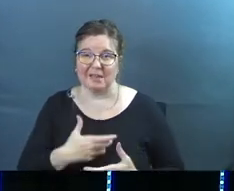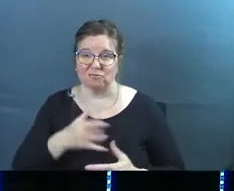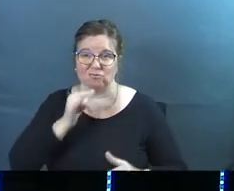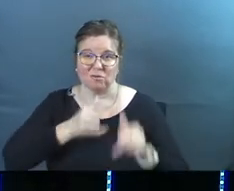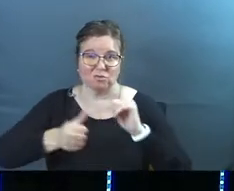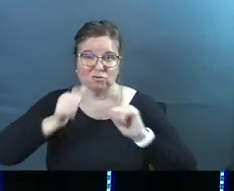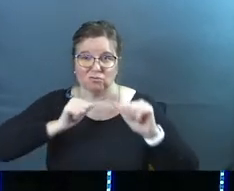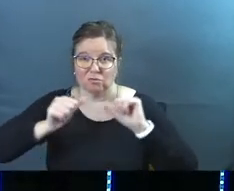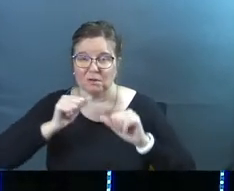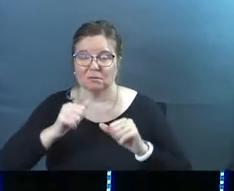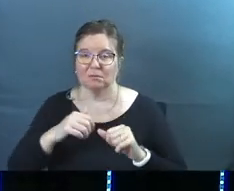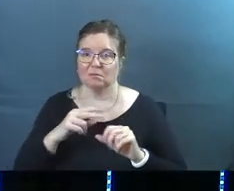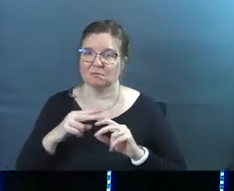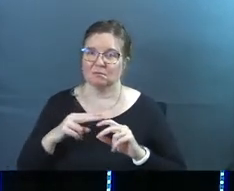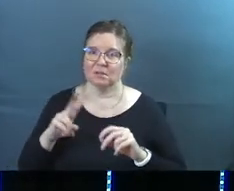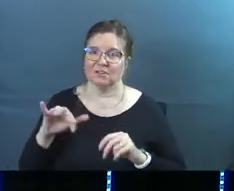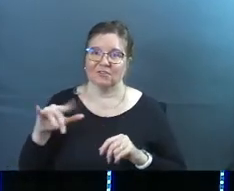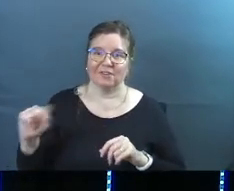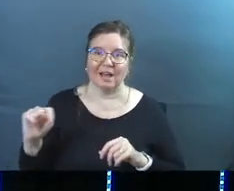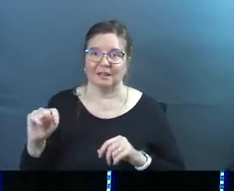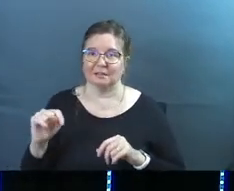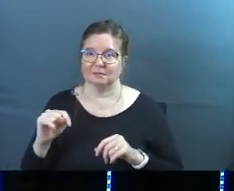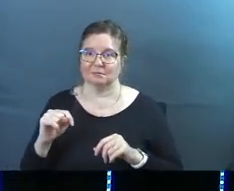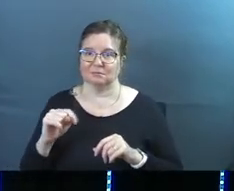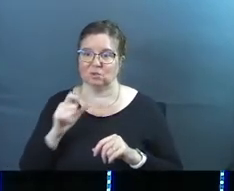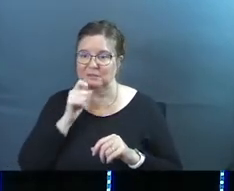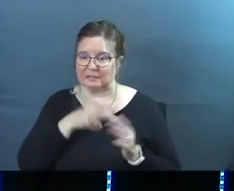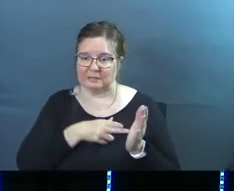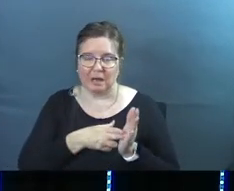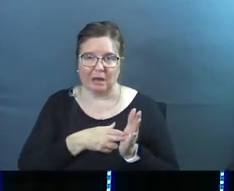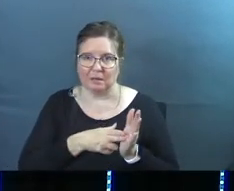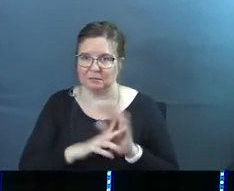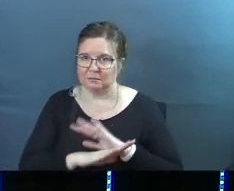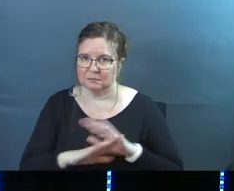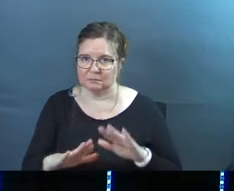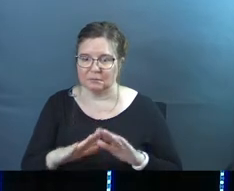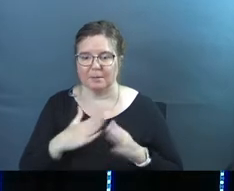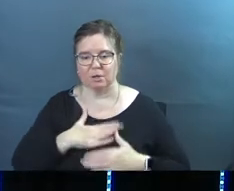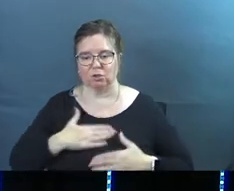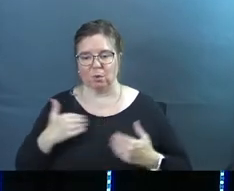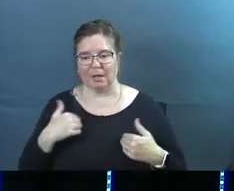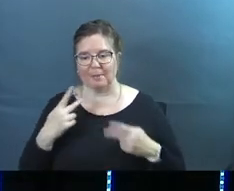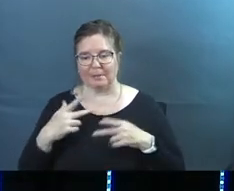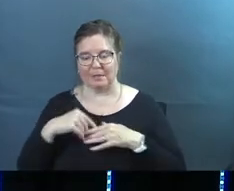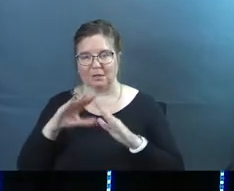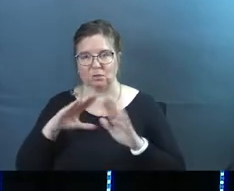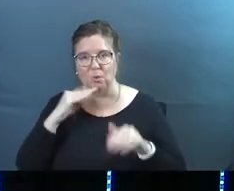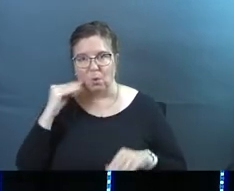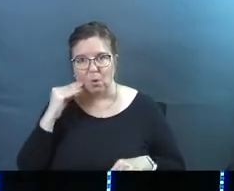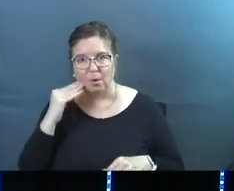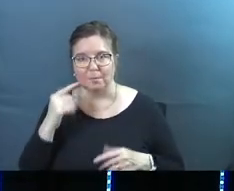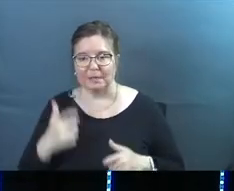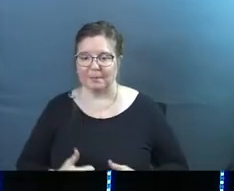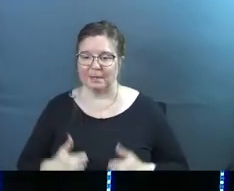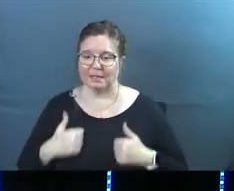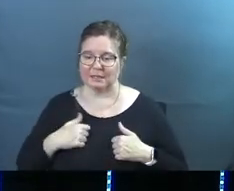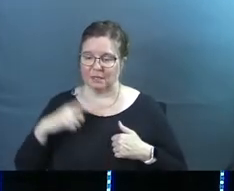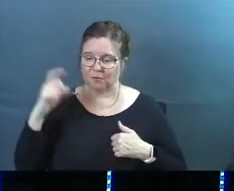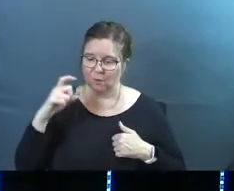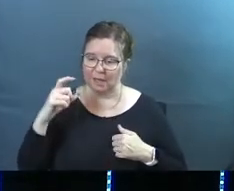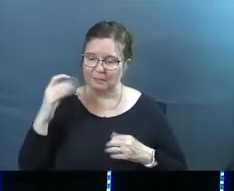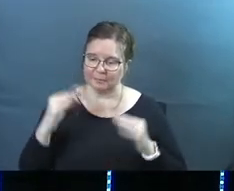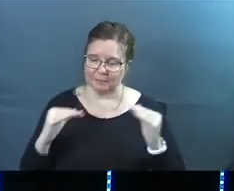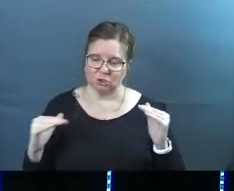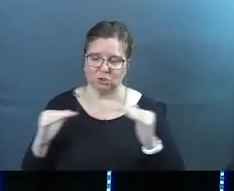dishonest with money. Rather, he must enjoy having guests in his home, and he must love what is good. He must live wisely and be just.